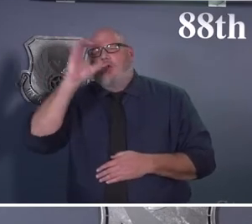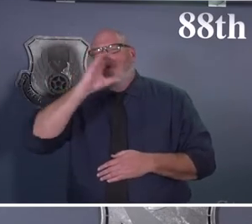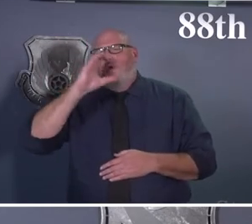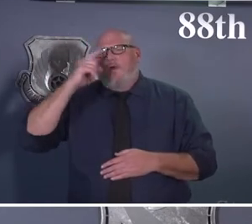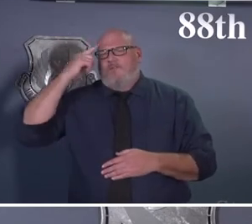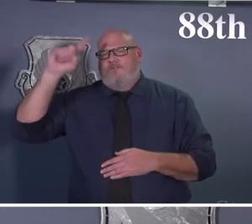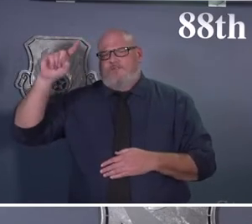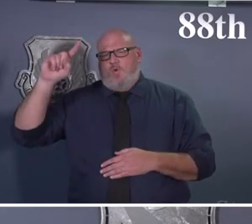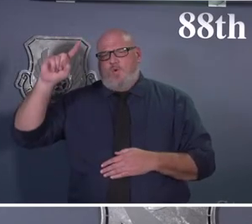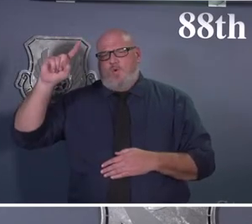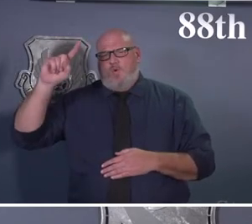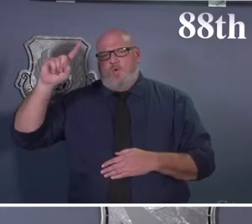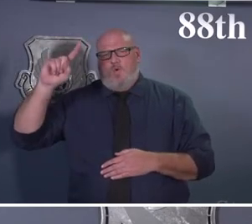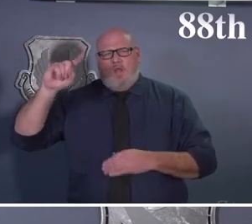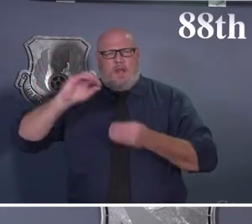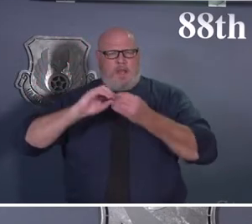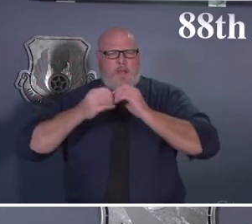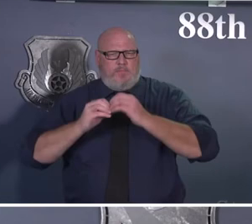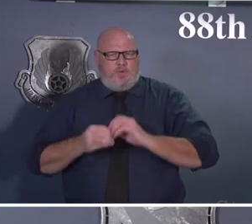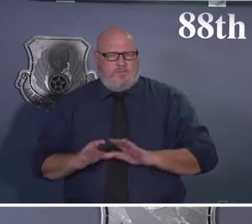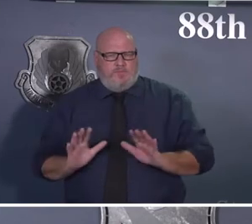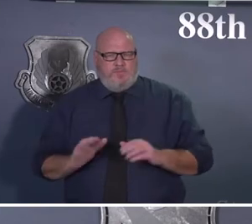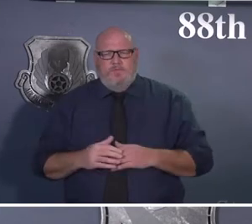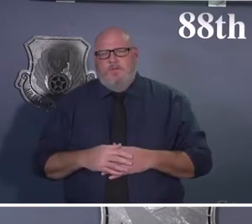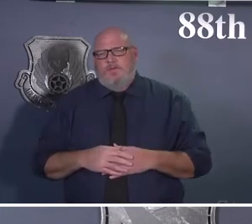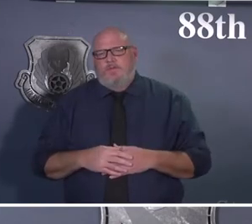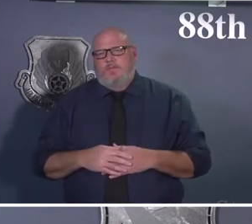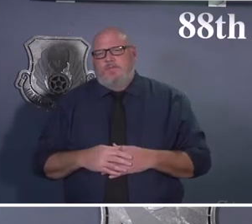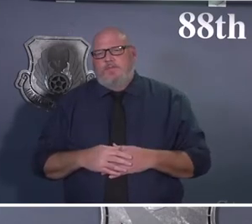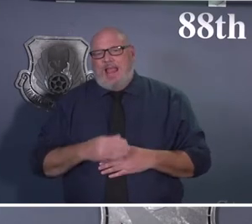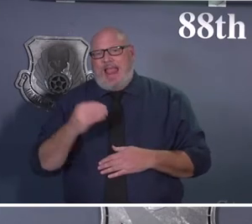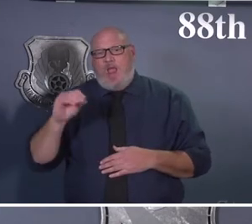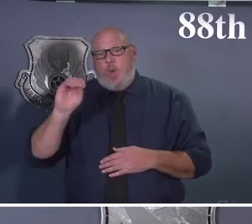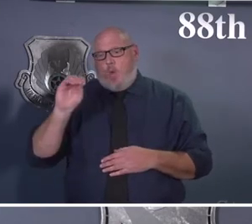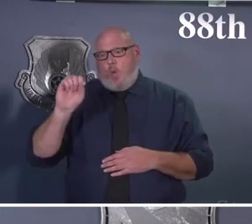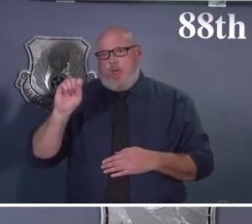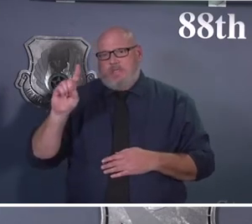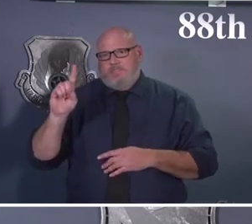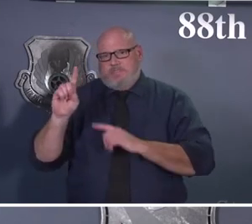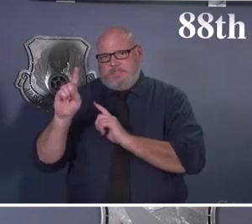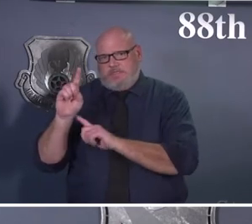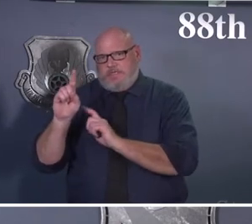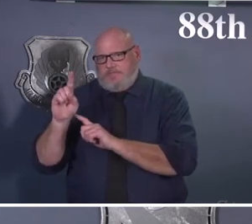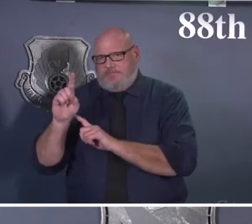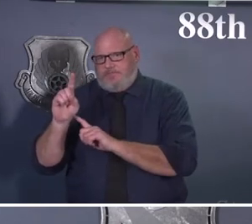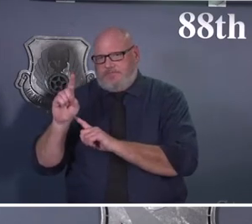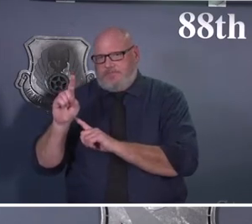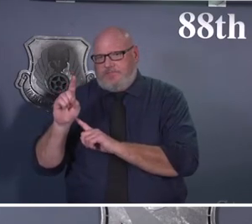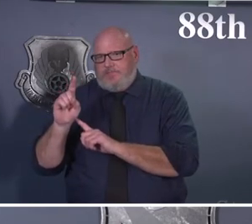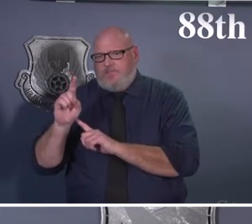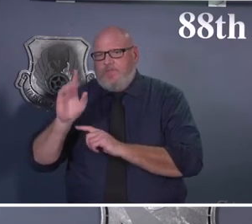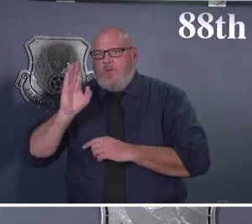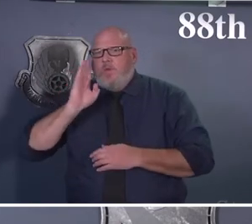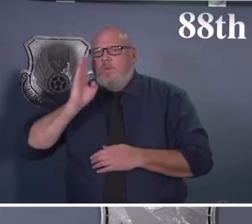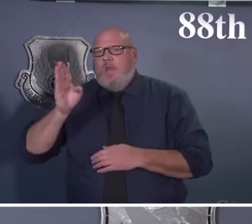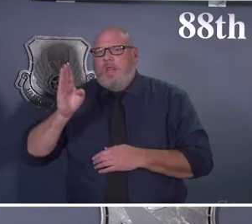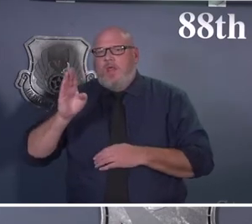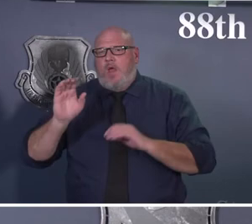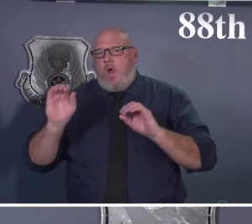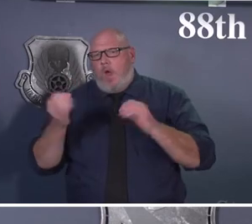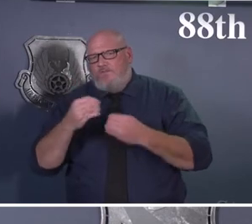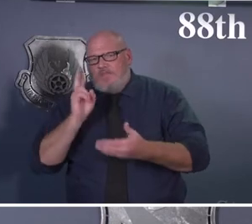CDC. So if you hear something coming out of the CDC, odds are OSD, the Office of Secretary of Defense, DOD big,